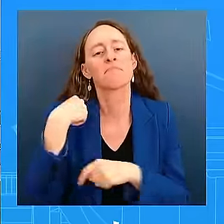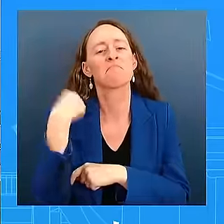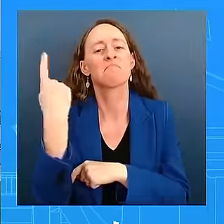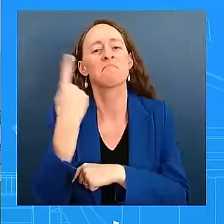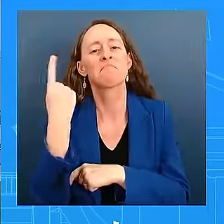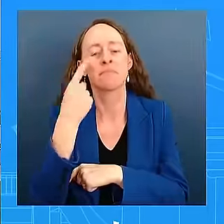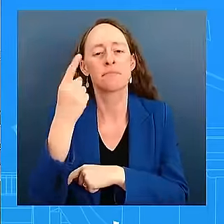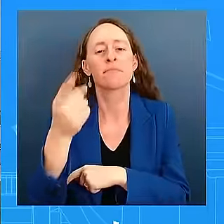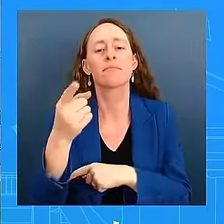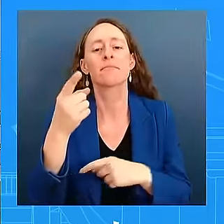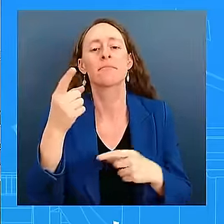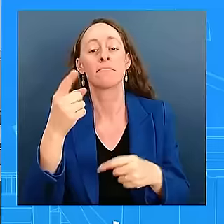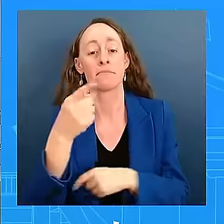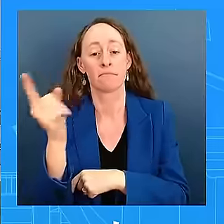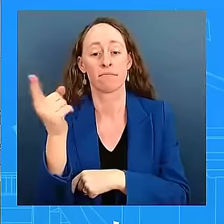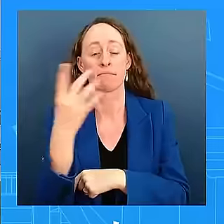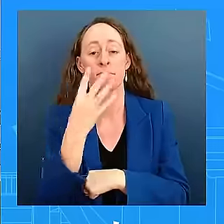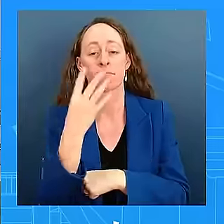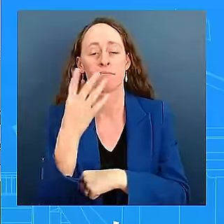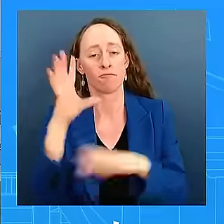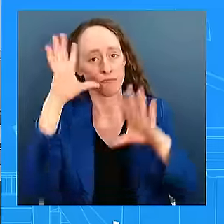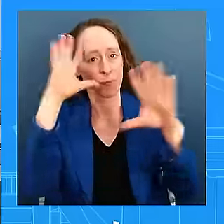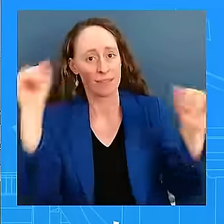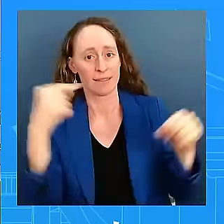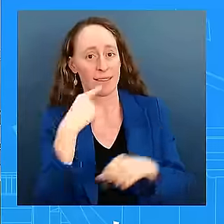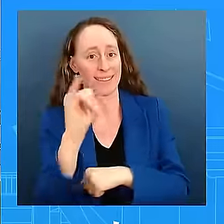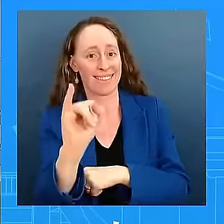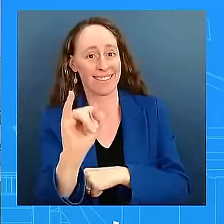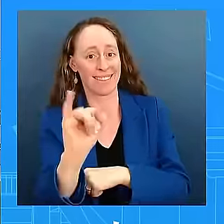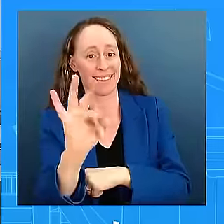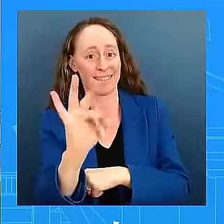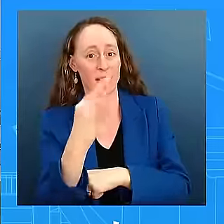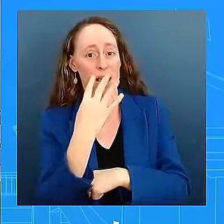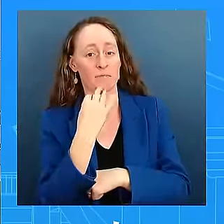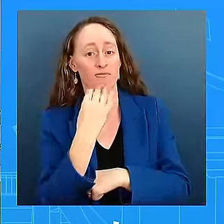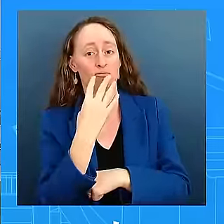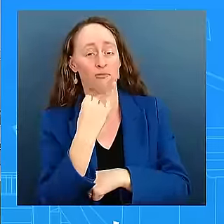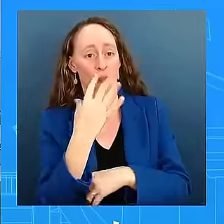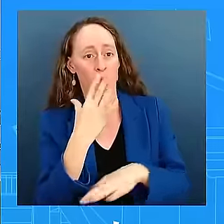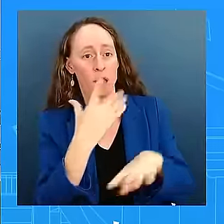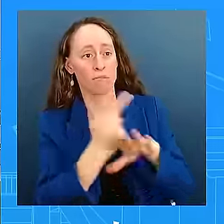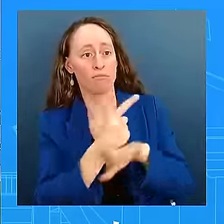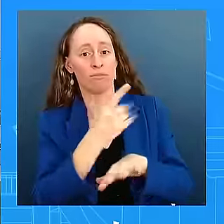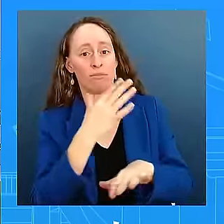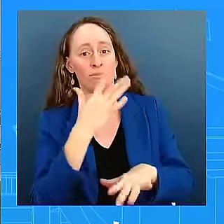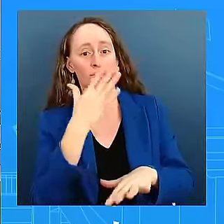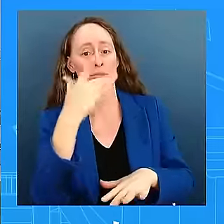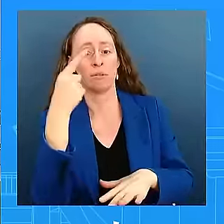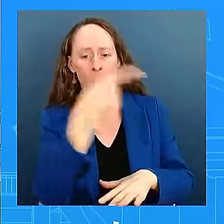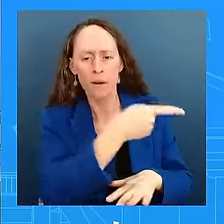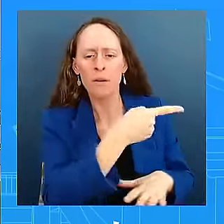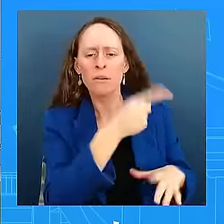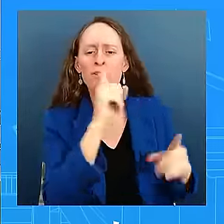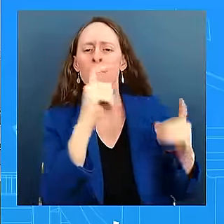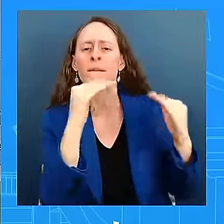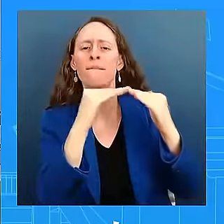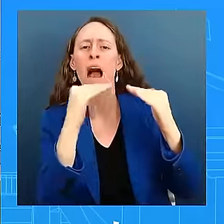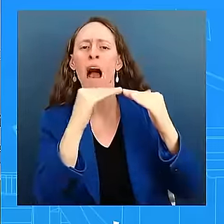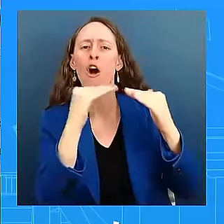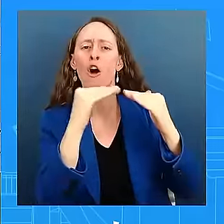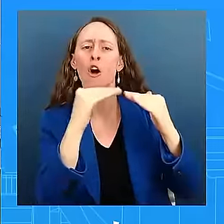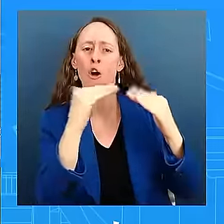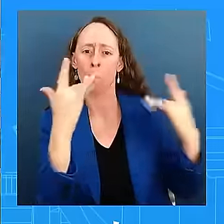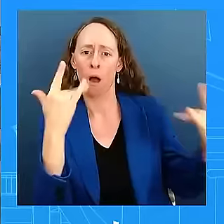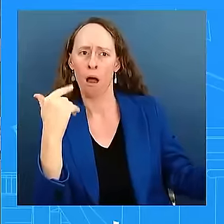proportionate fashion. He said that he did not believe they should strike nuclear sites. And then he seemed to suggest